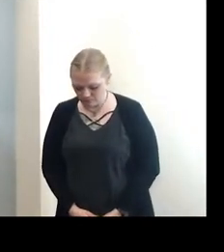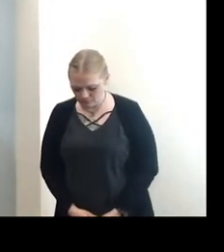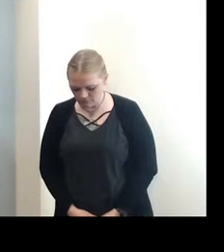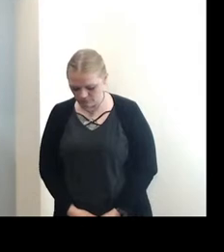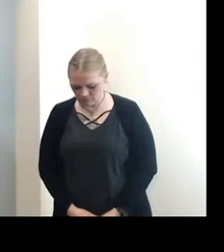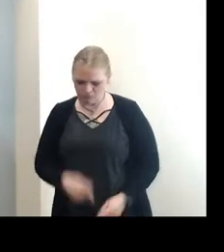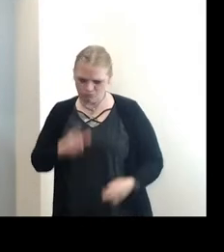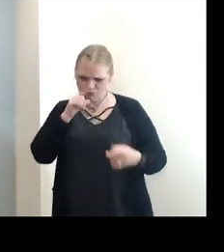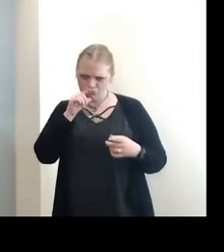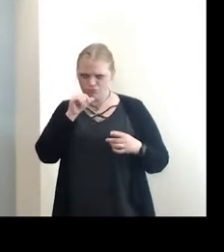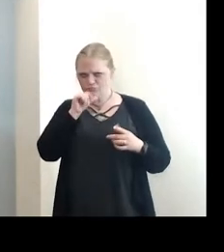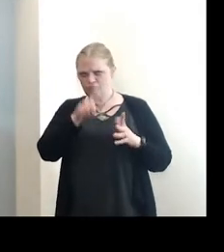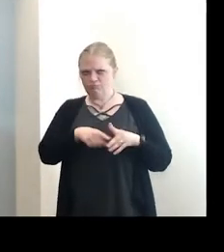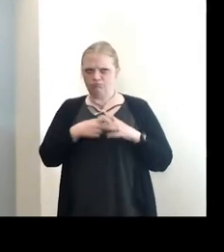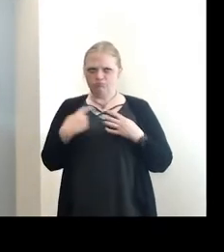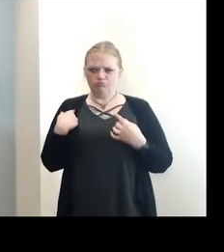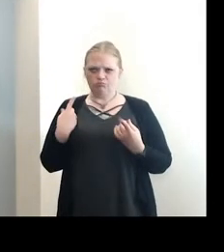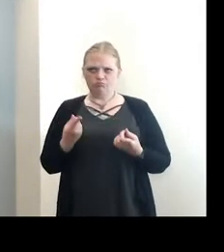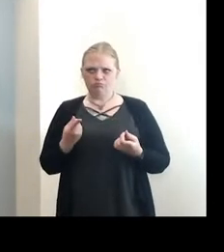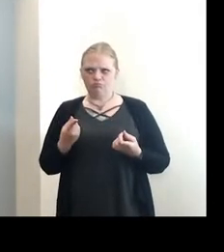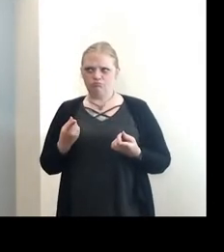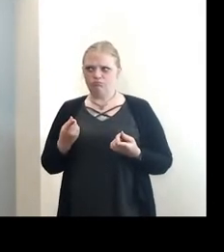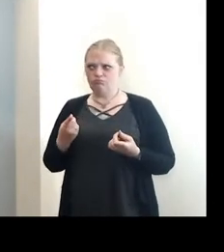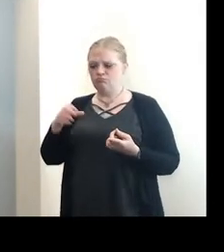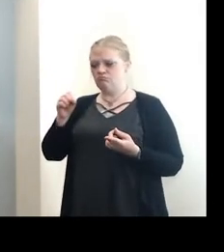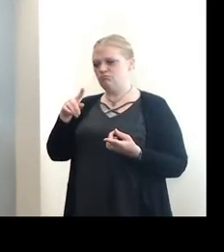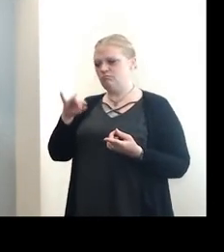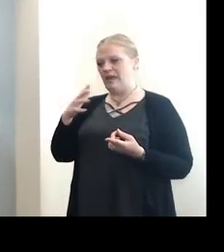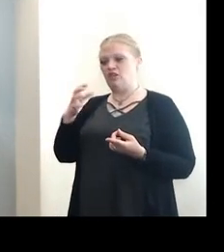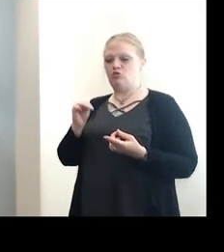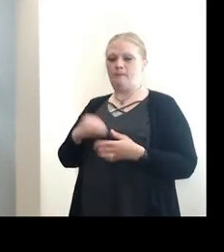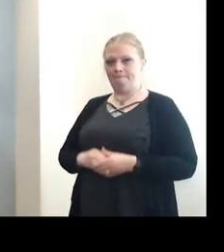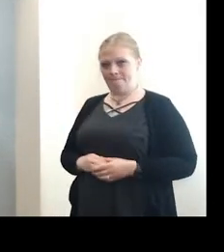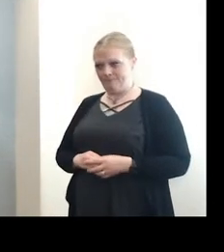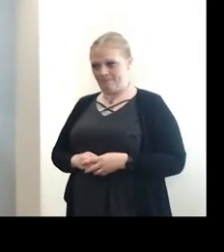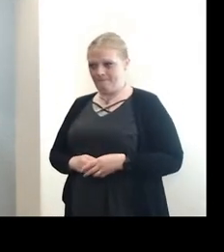started with in a while. Why don't we start with Spectrum News?